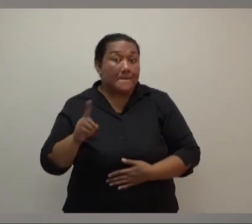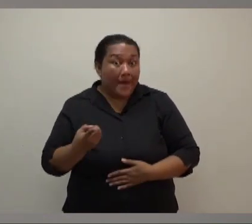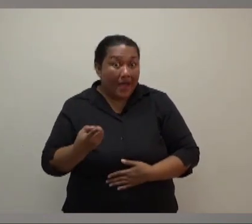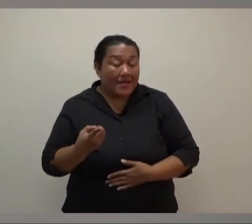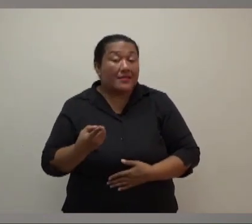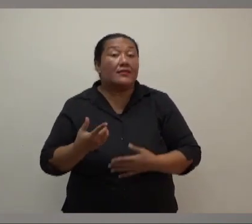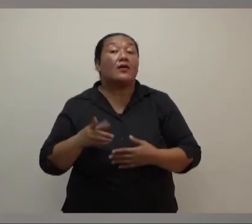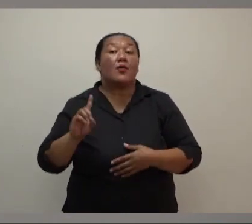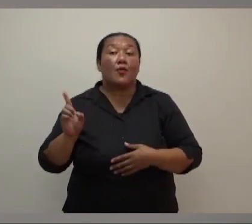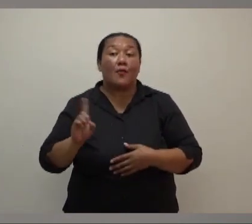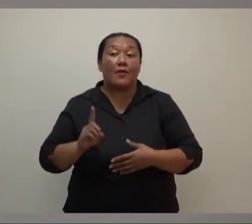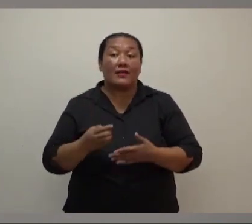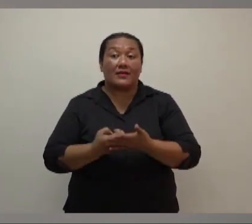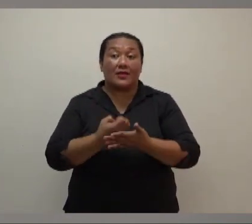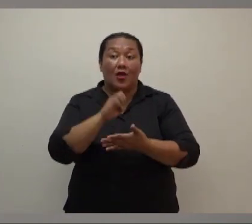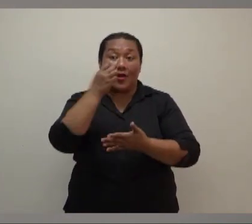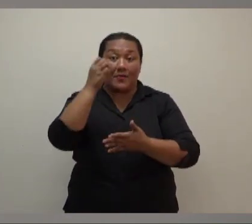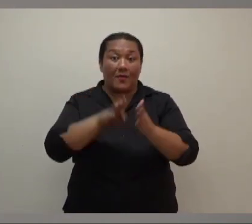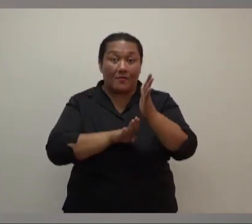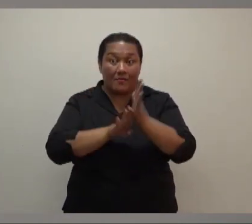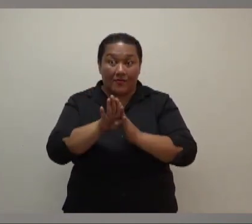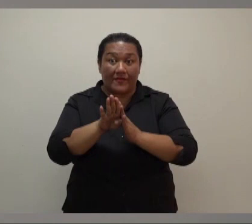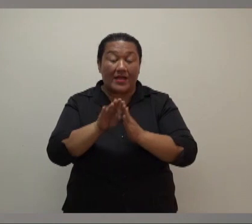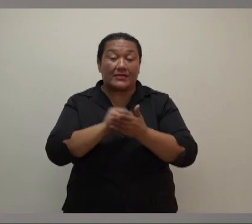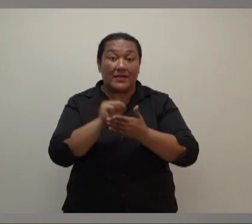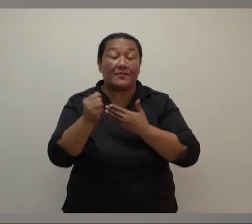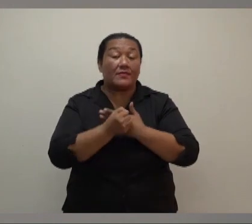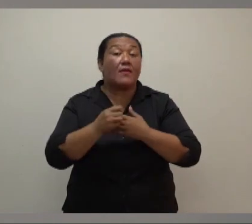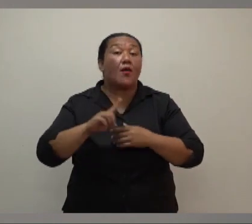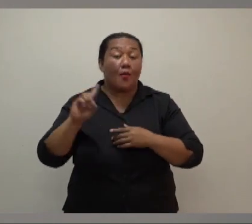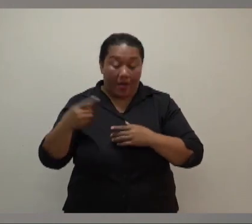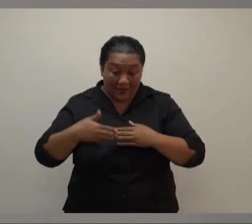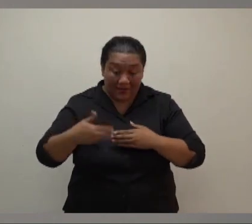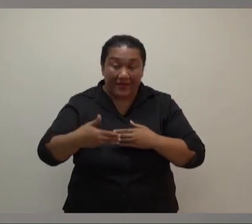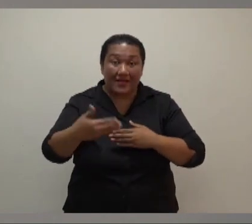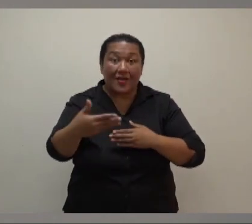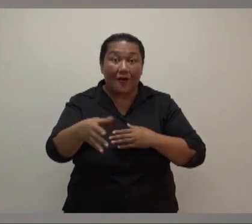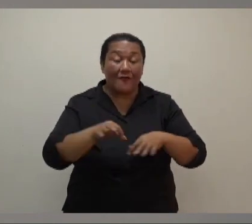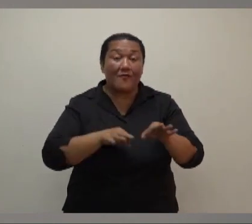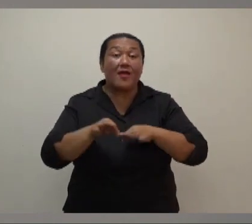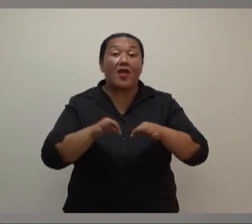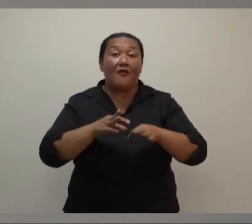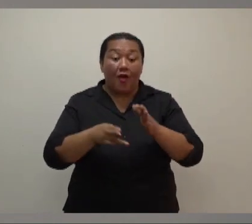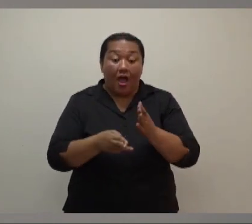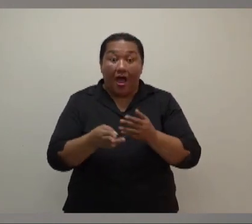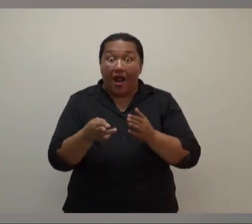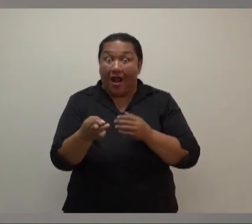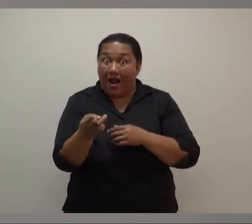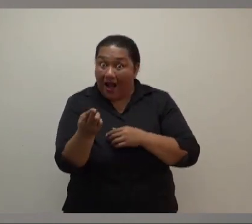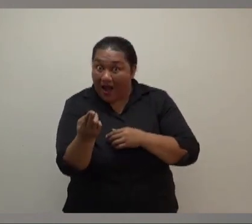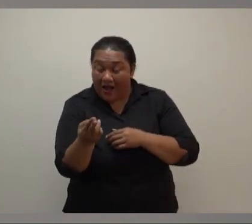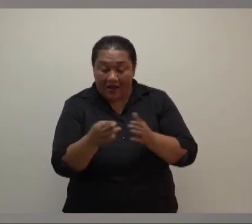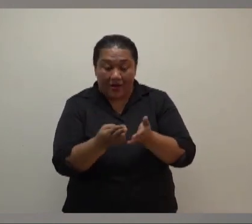earnest at the start of December, could not have come soon enough as resurging government revenues are helping us mount a decisive